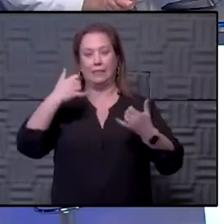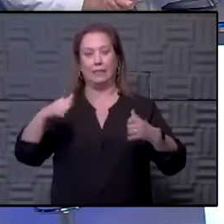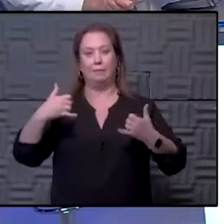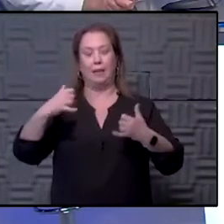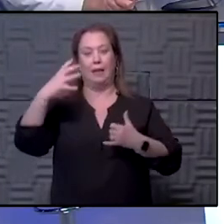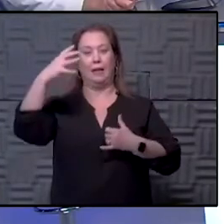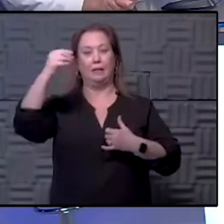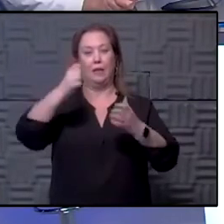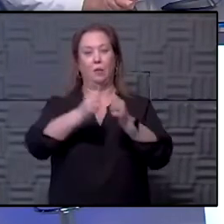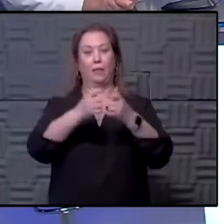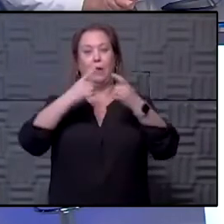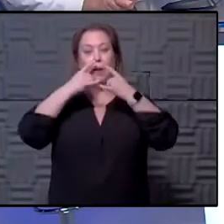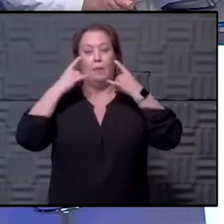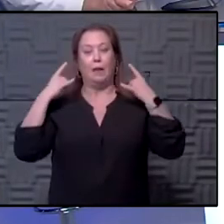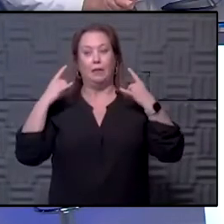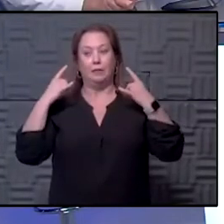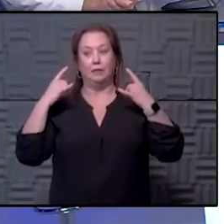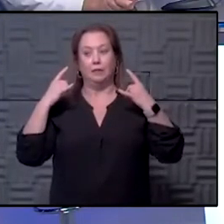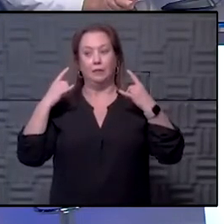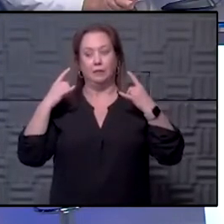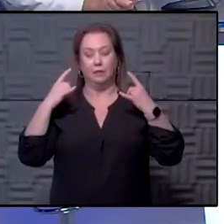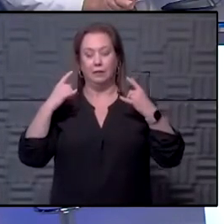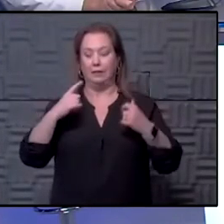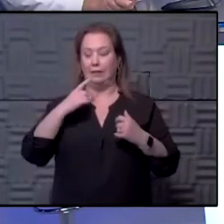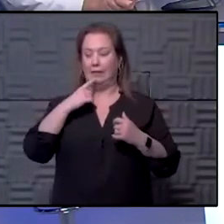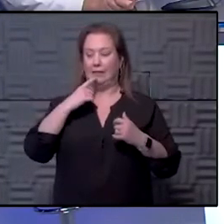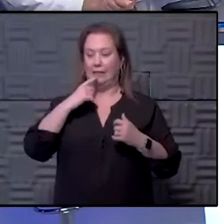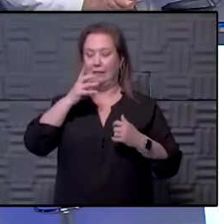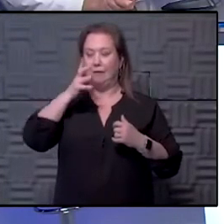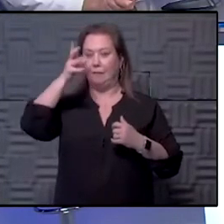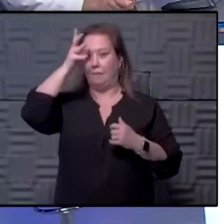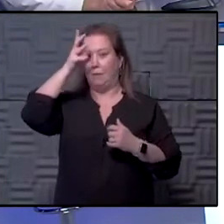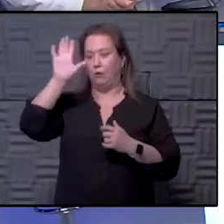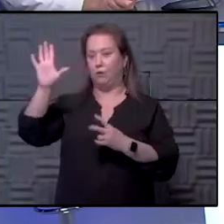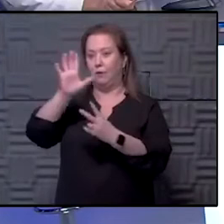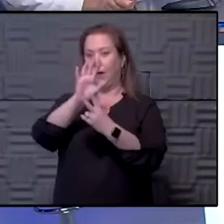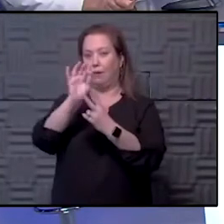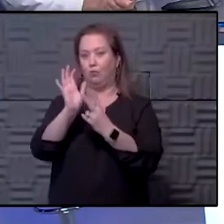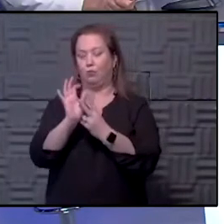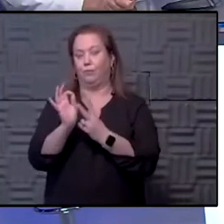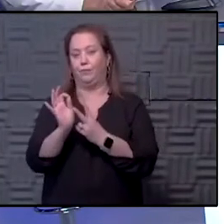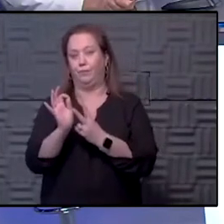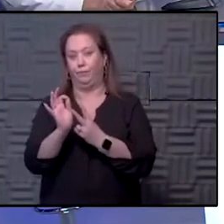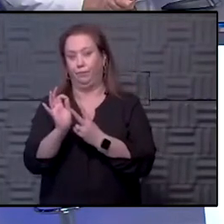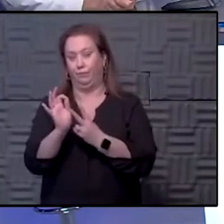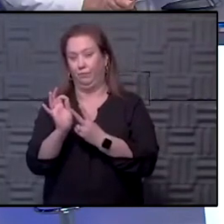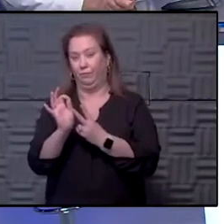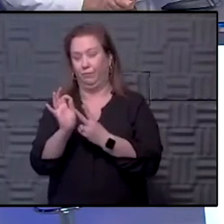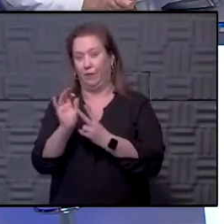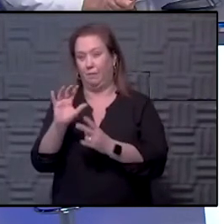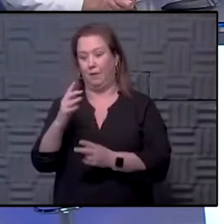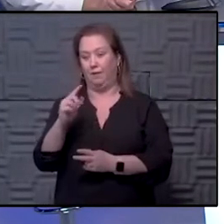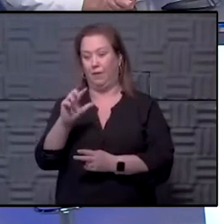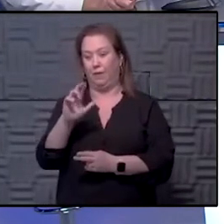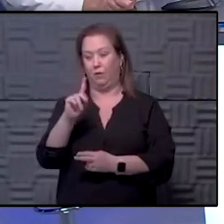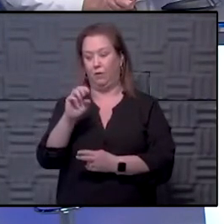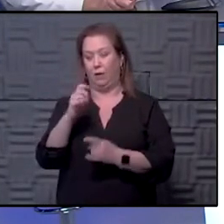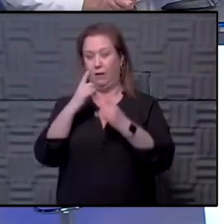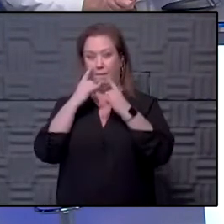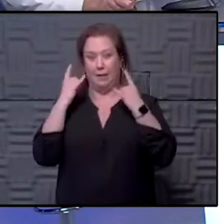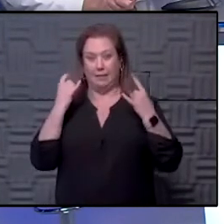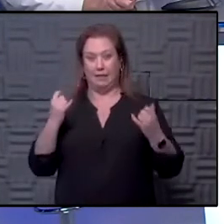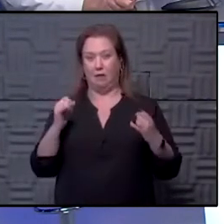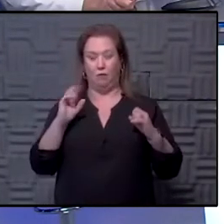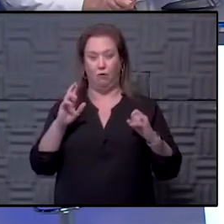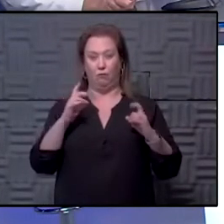playground without masks. And, but they said it's the parents option. She says, should I keep my fifth grader mask for now or